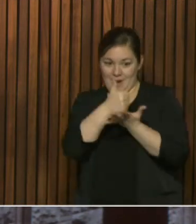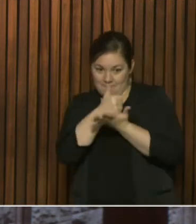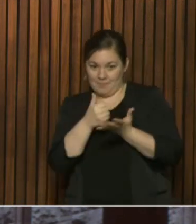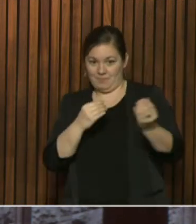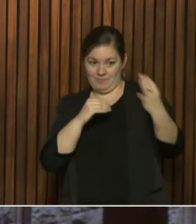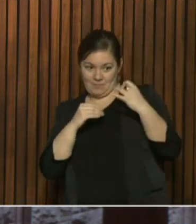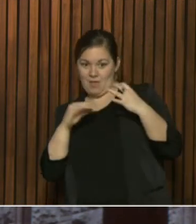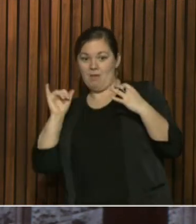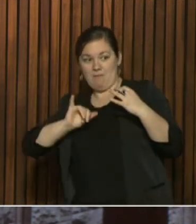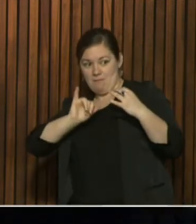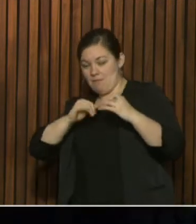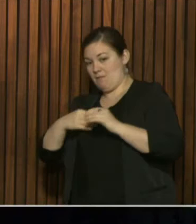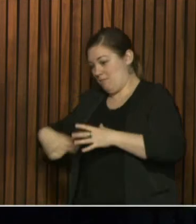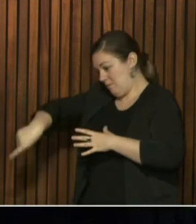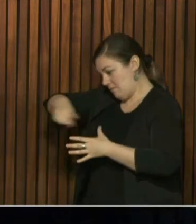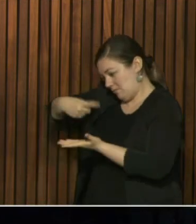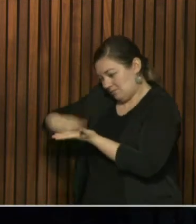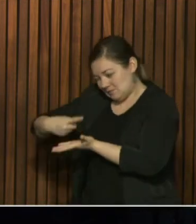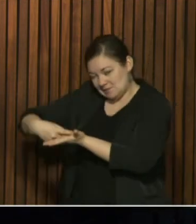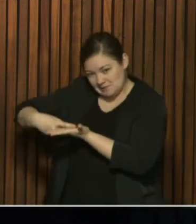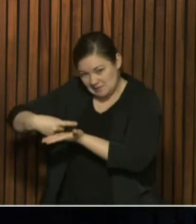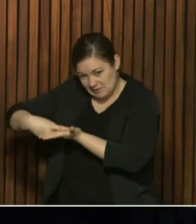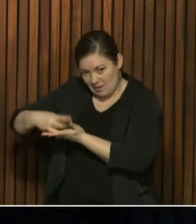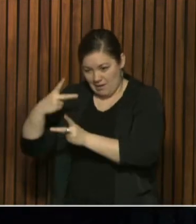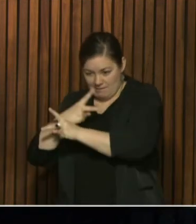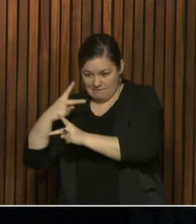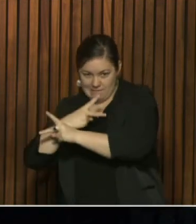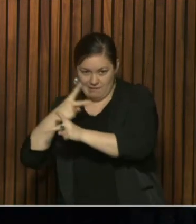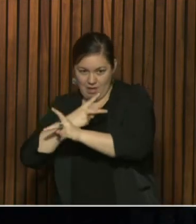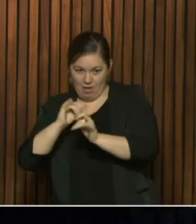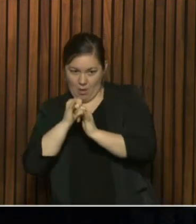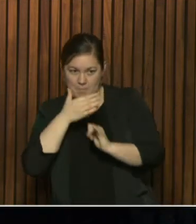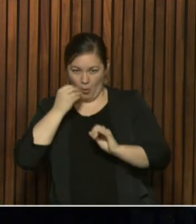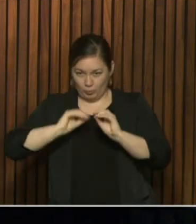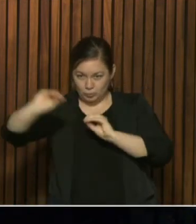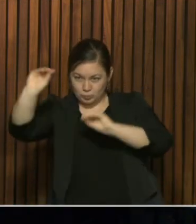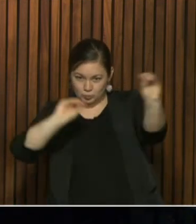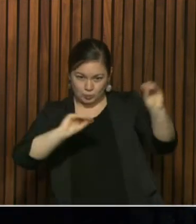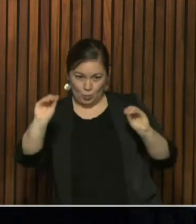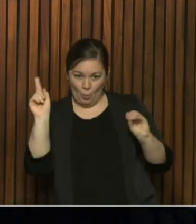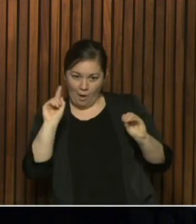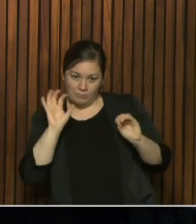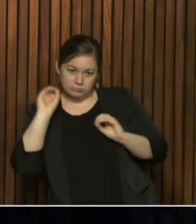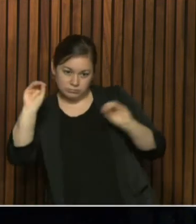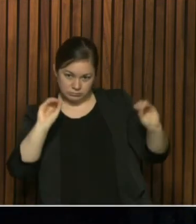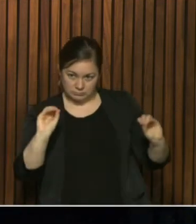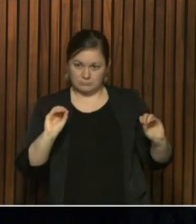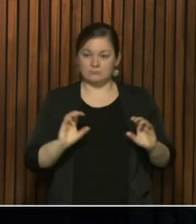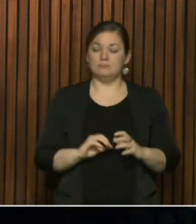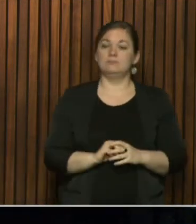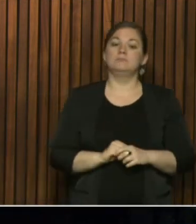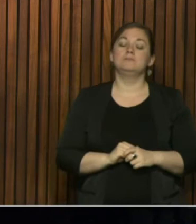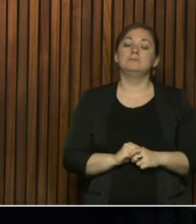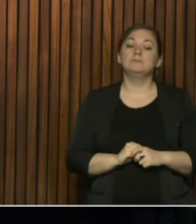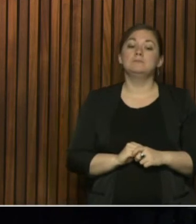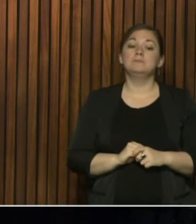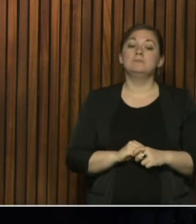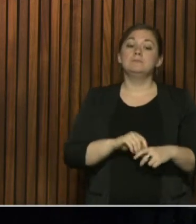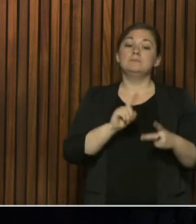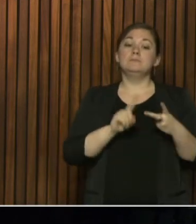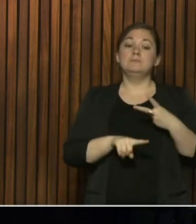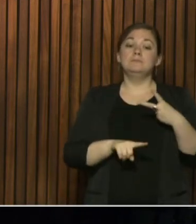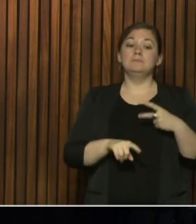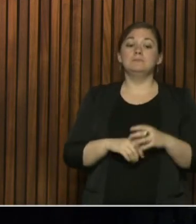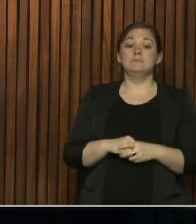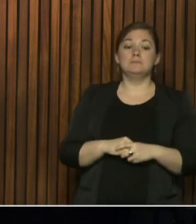accordingly. Next question. Your next question comes from Justin Yorcelli with Yes TV. Please